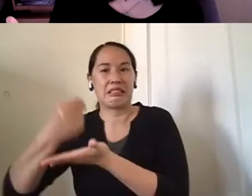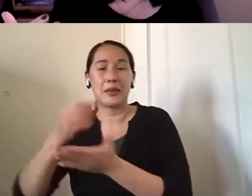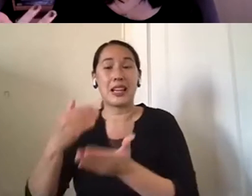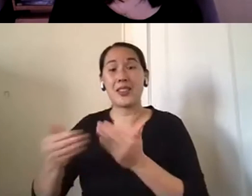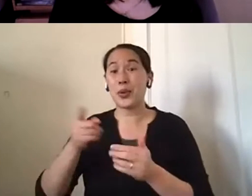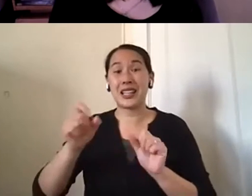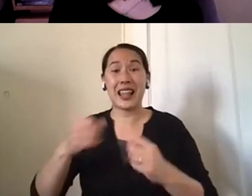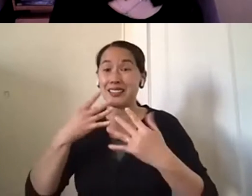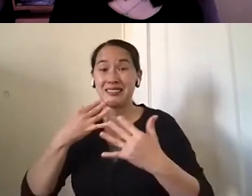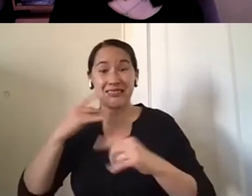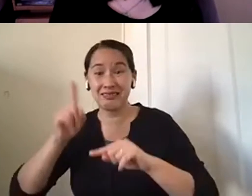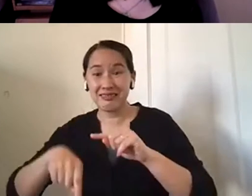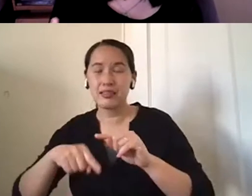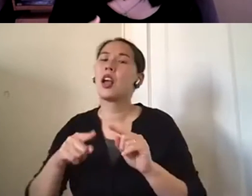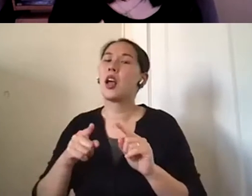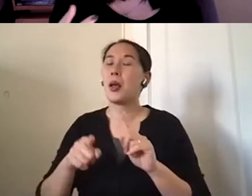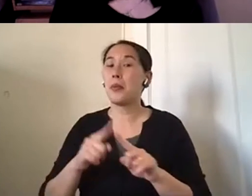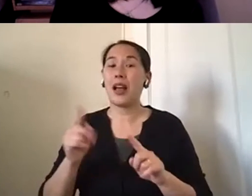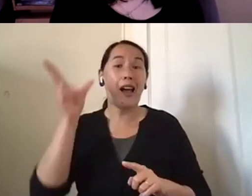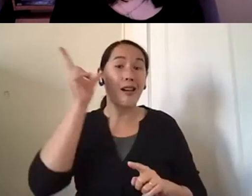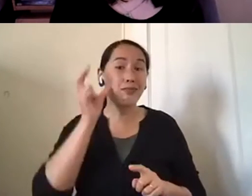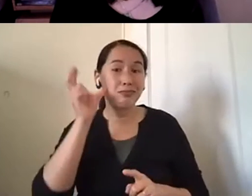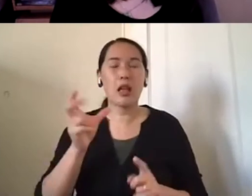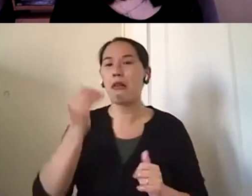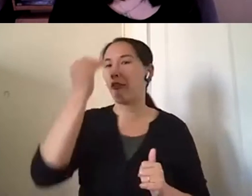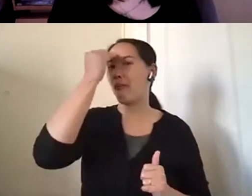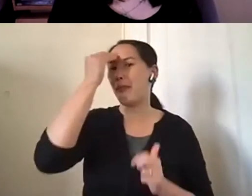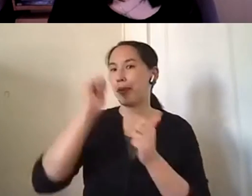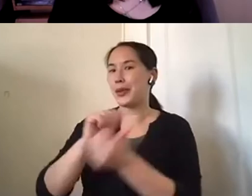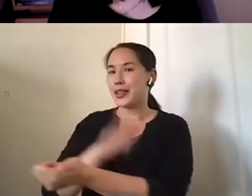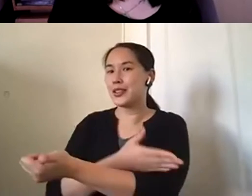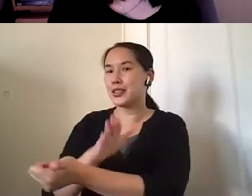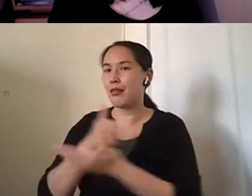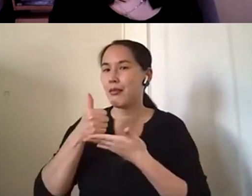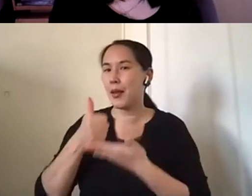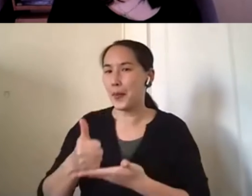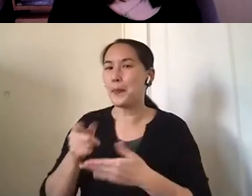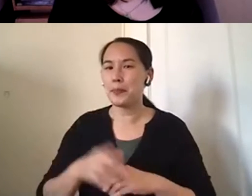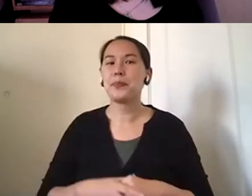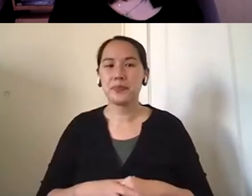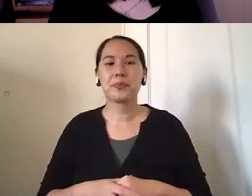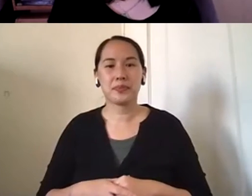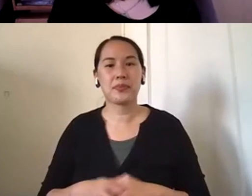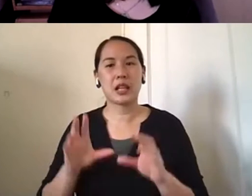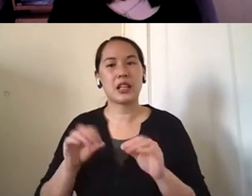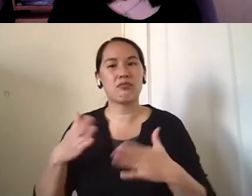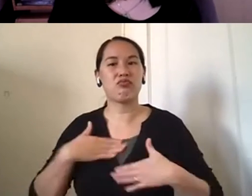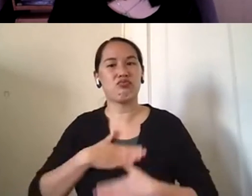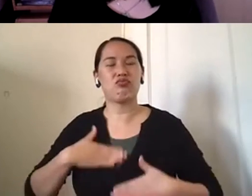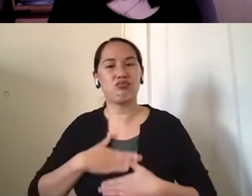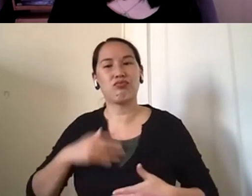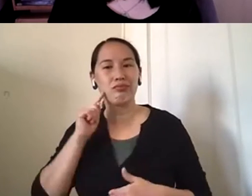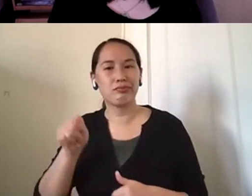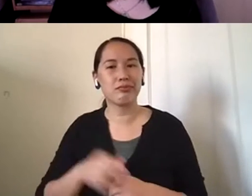I think being able to, uh, have some familiarity with the song, um, that, that gave him some enjoyment as well. And so